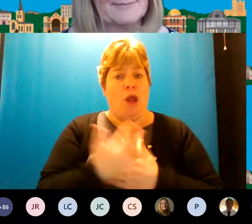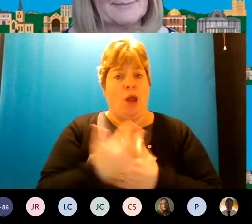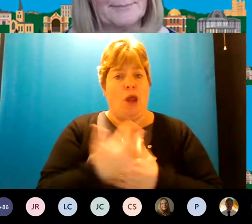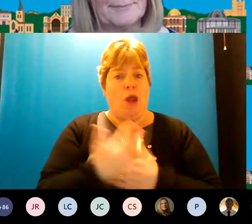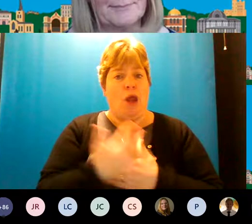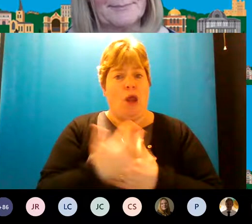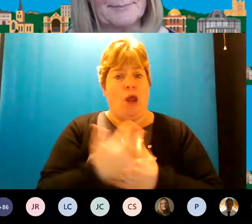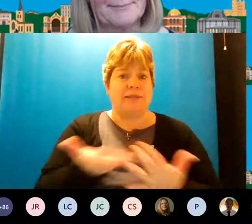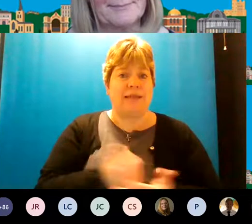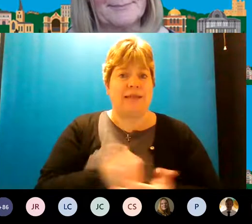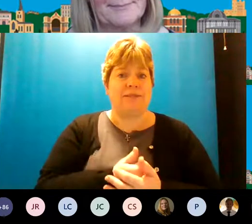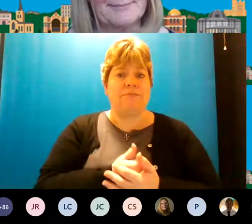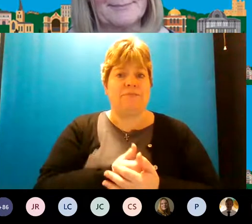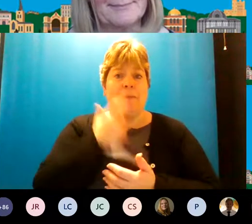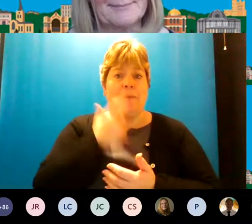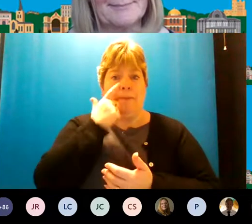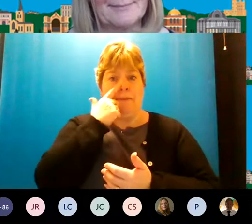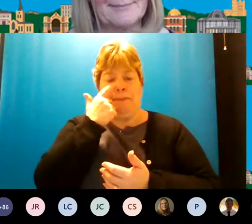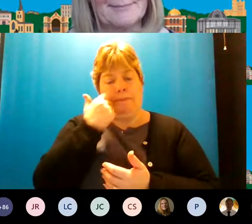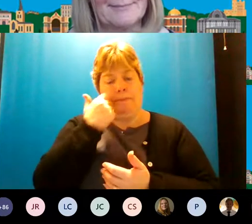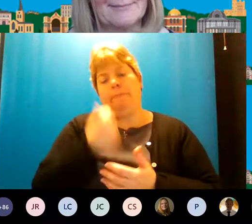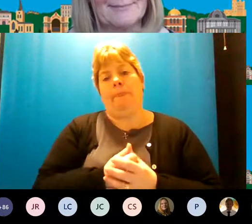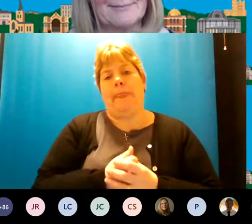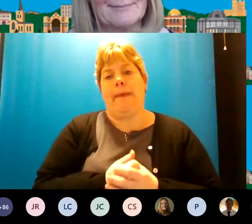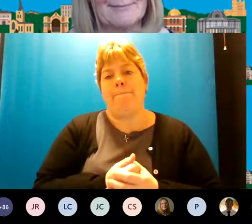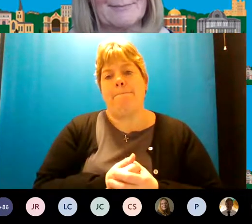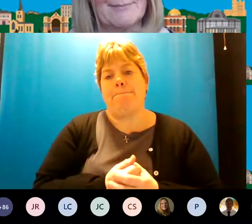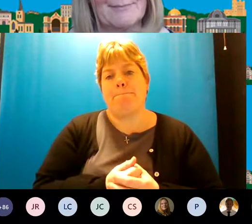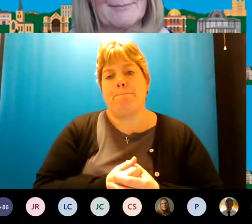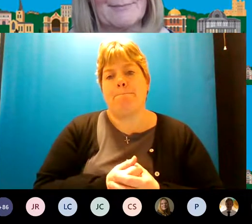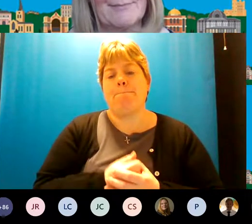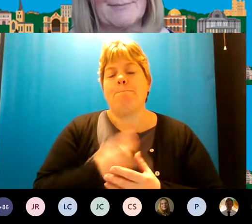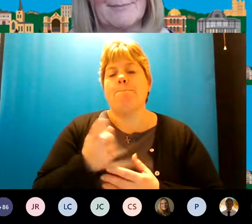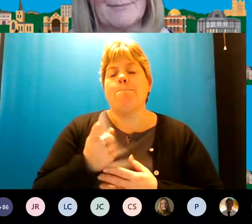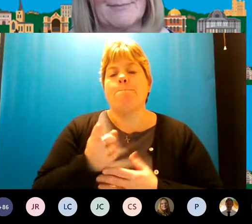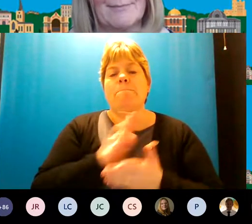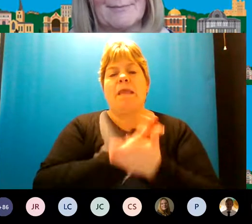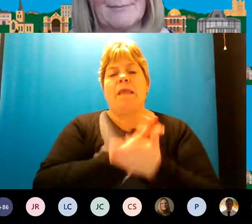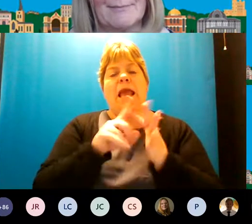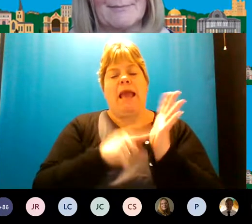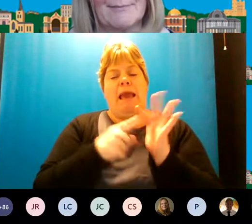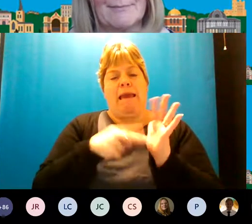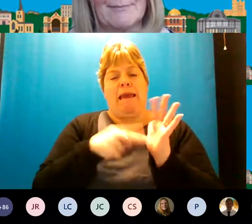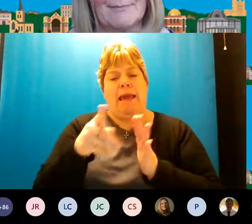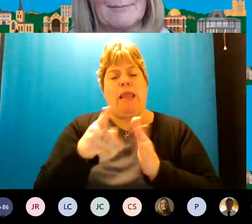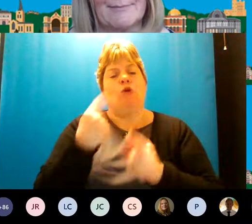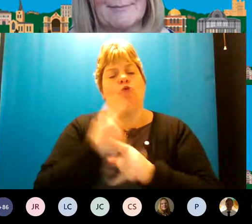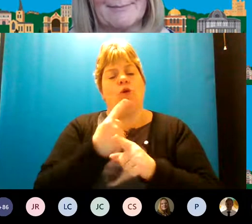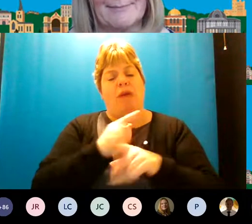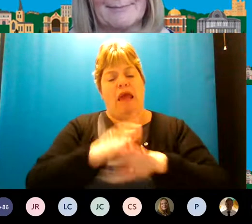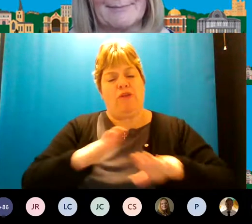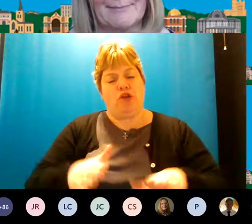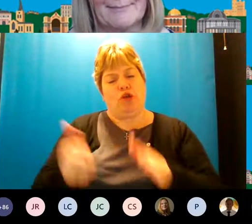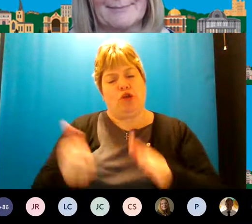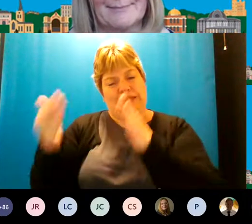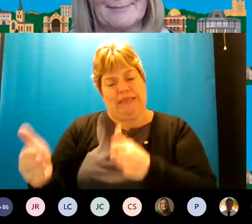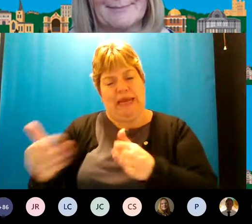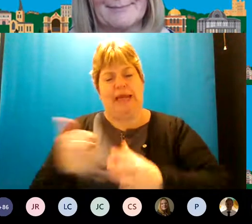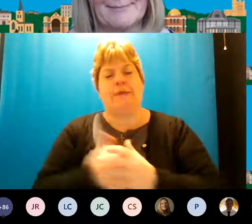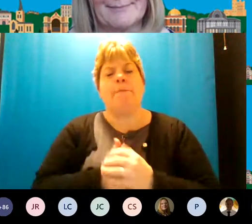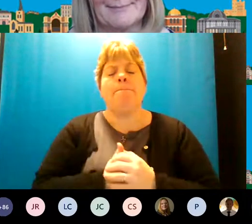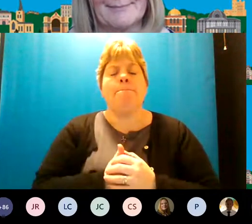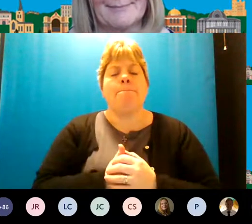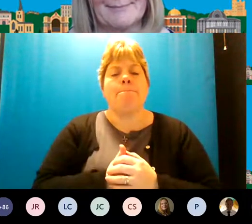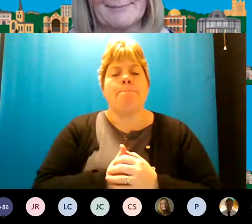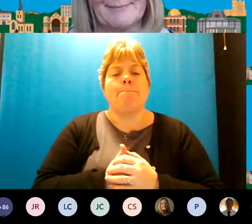so for the for the children's side of things that i was describing